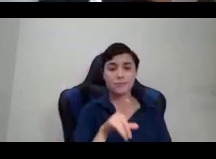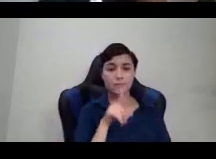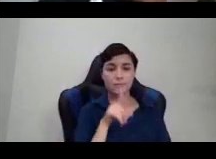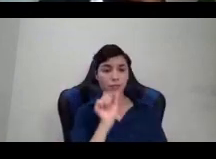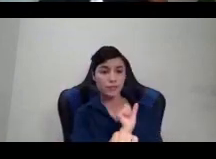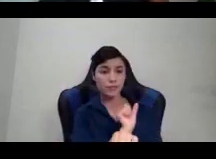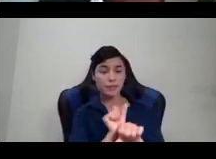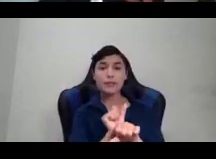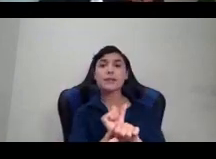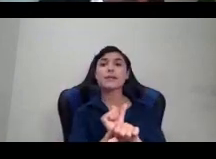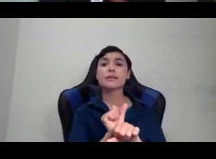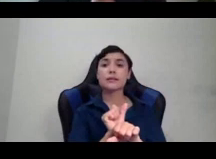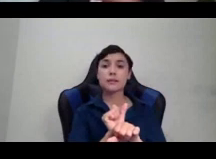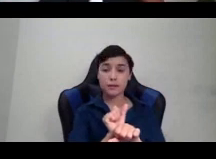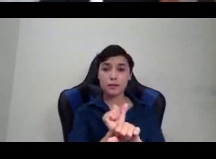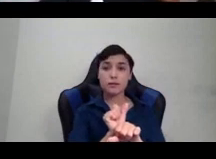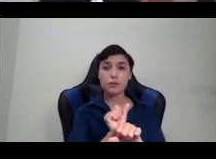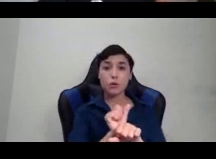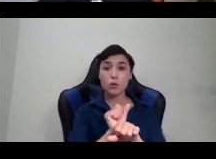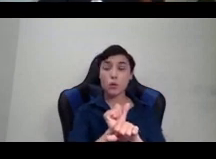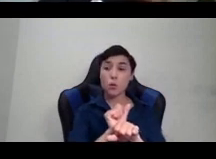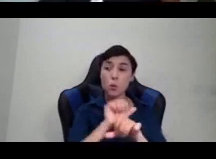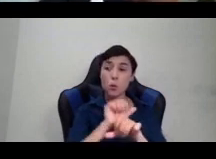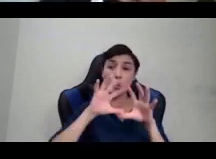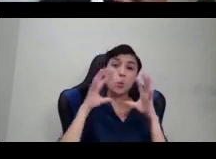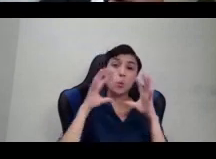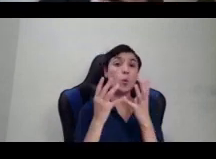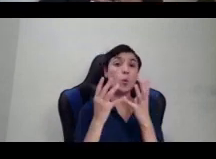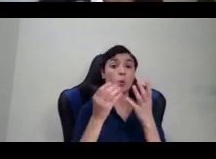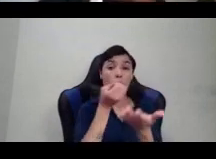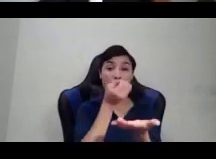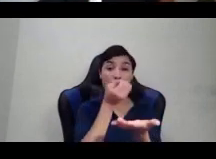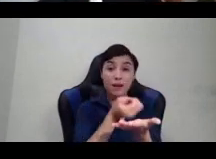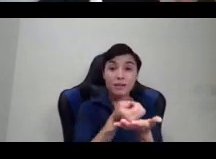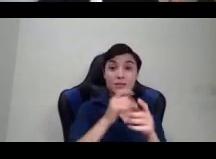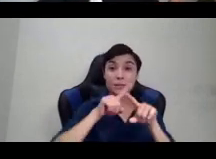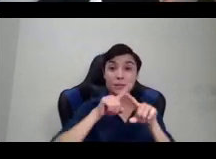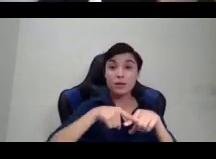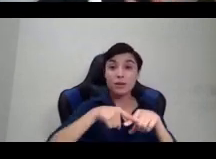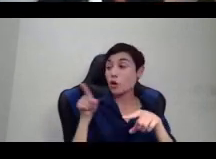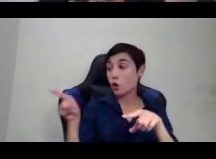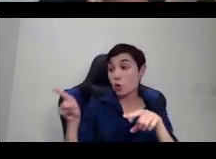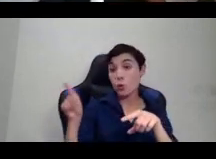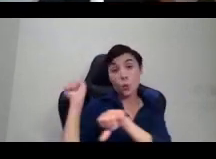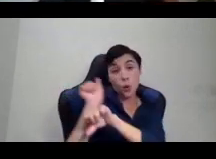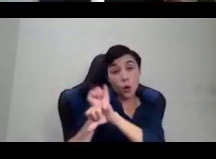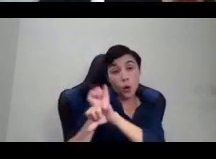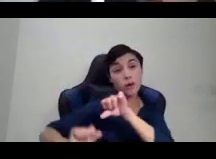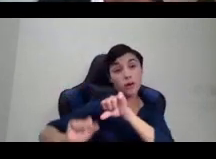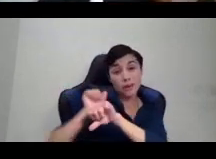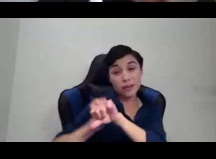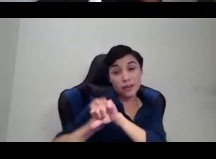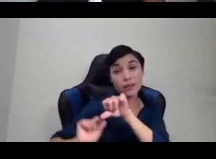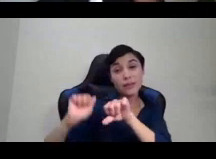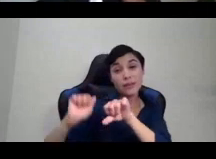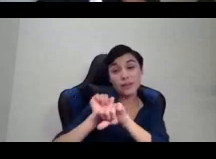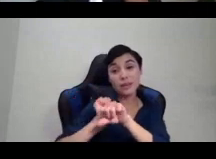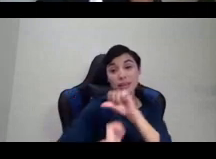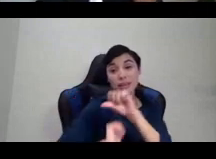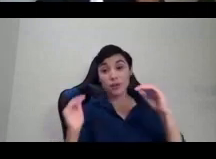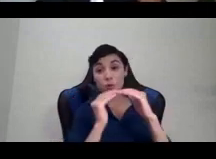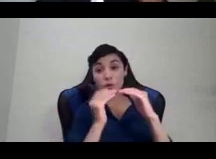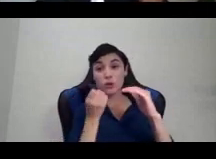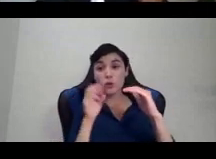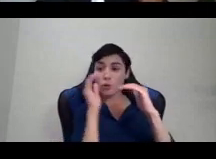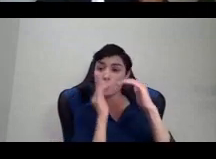being, not only being able to, but being forced to work just as hard as, if not harder than the enslaved black men